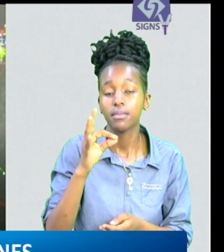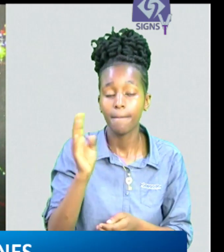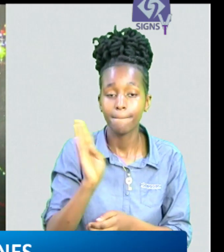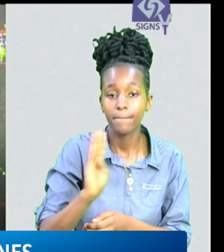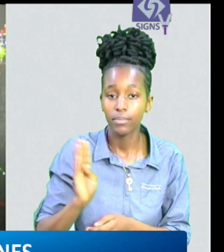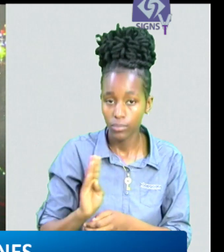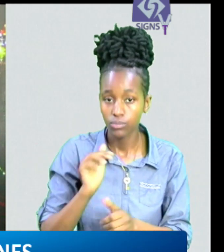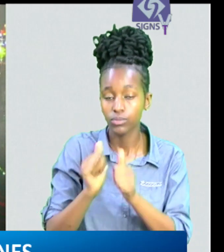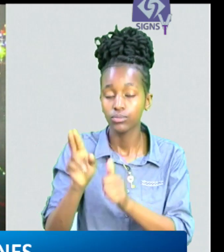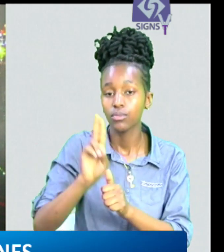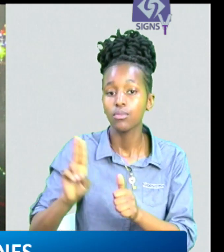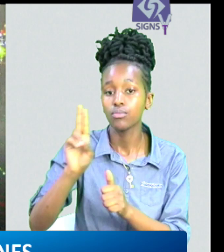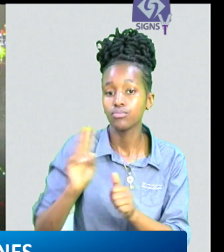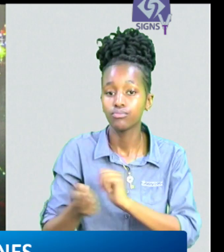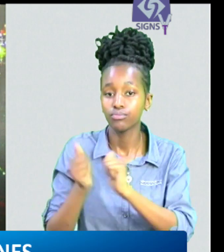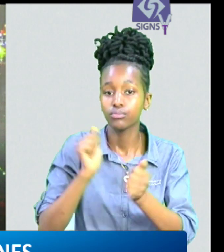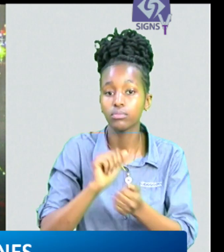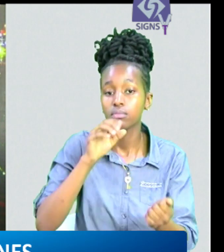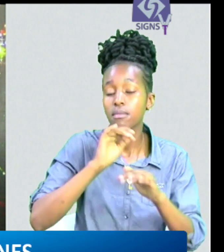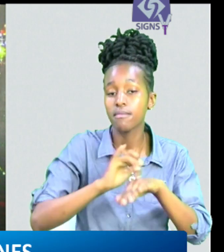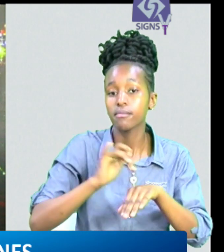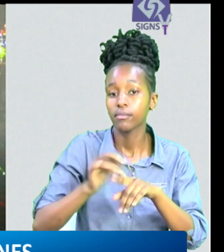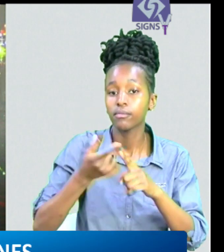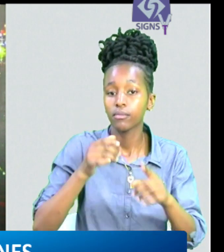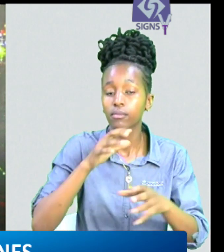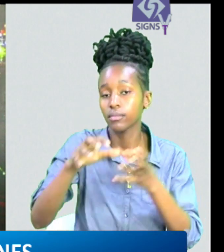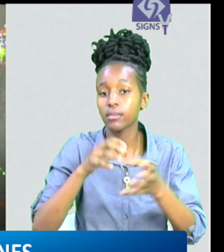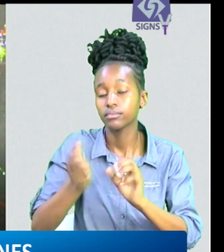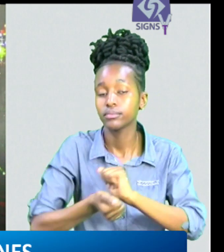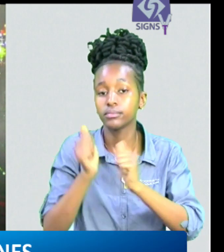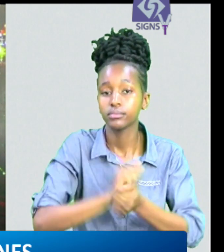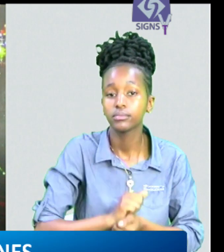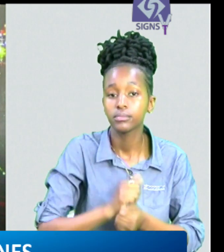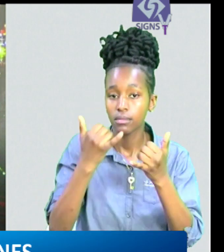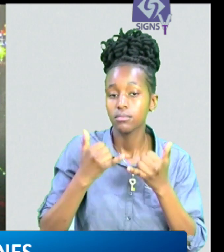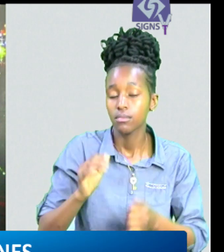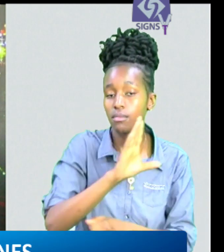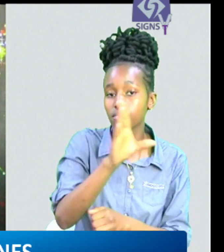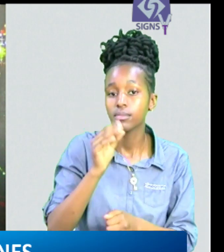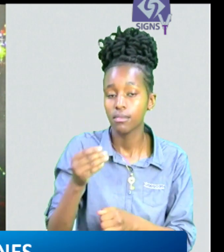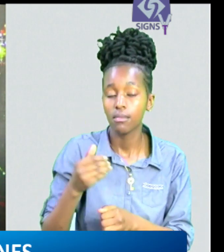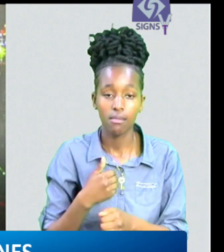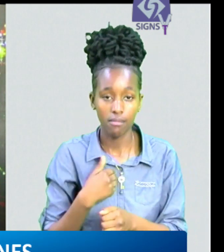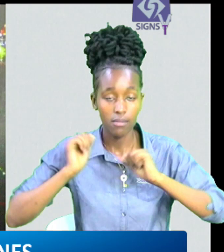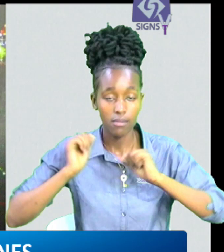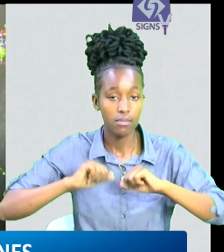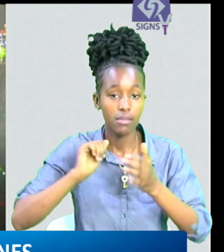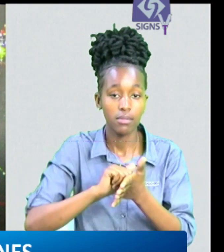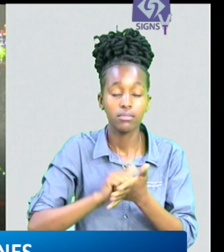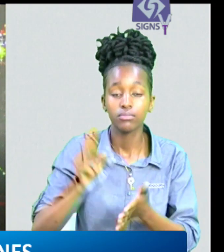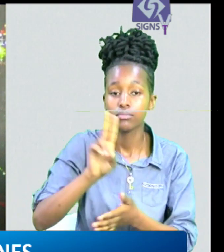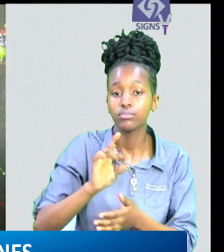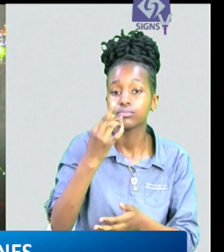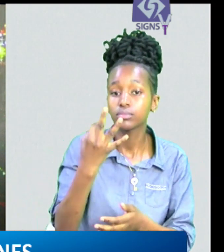to combat effects of climate change africa has secured financial commitments to the tune of 23 billion